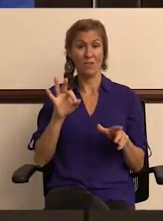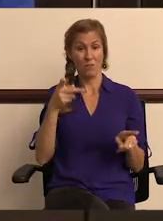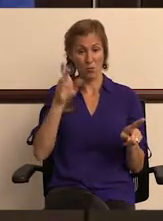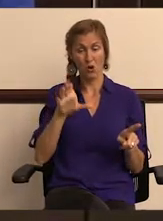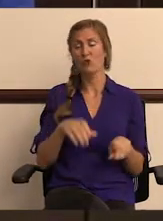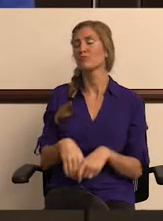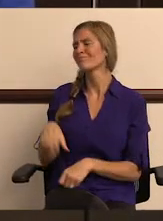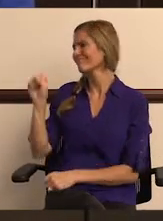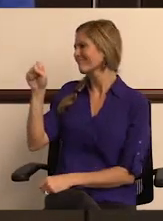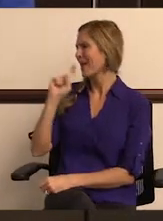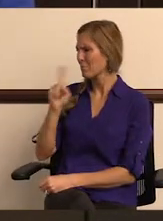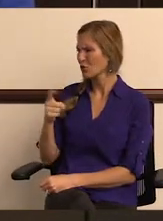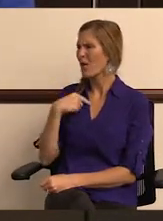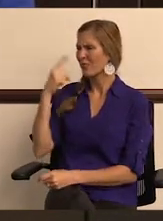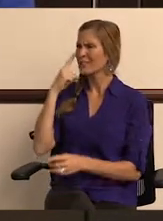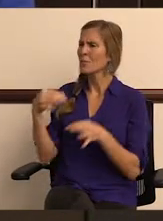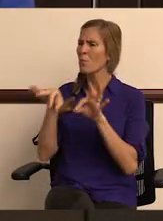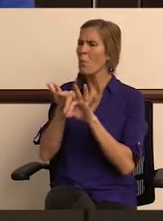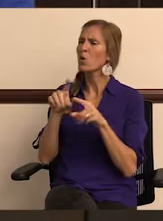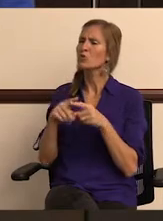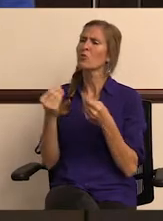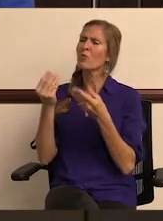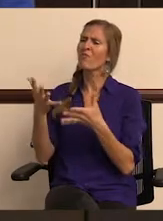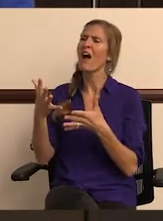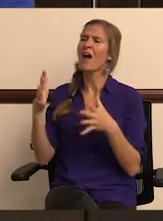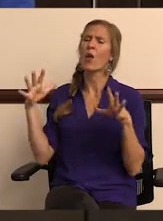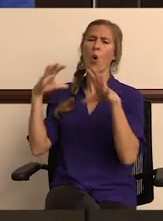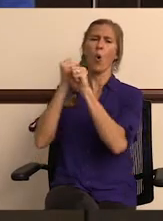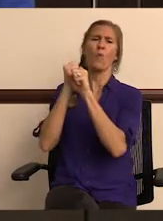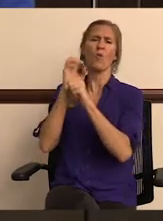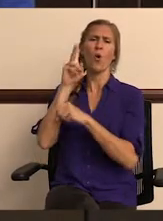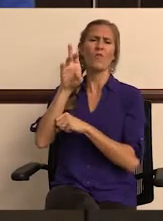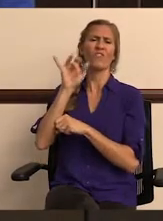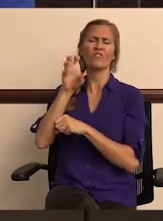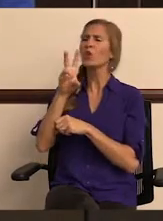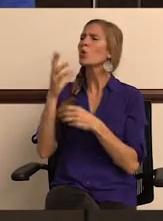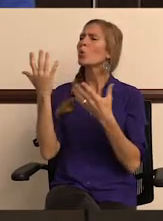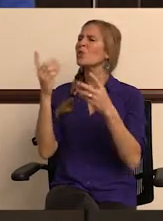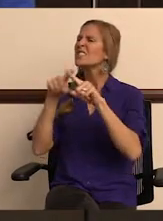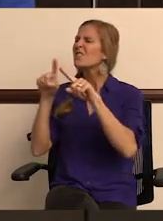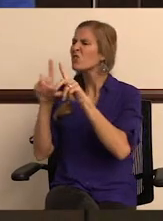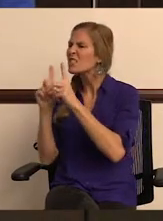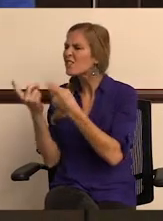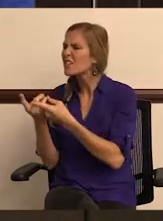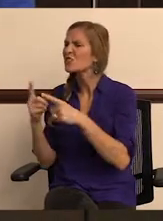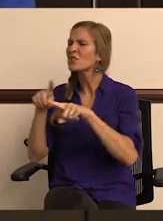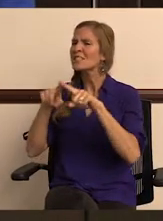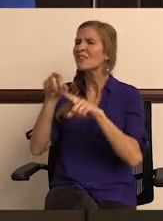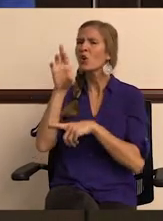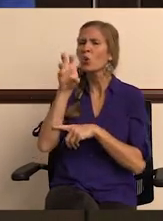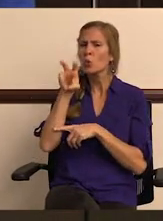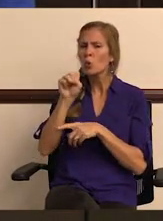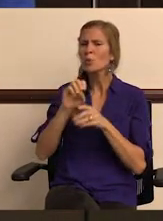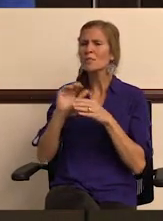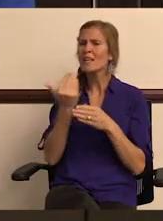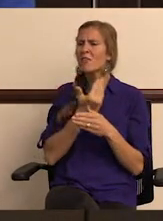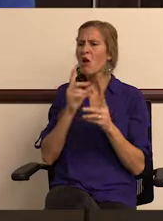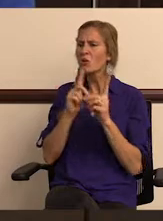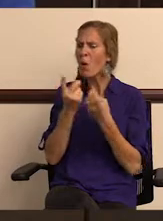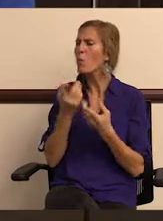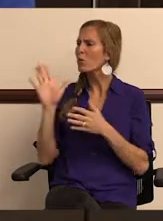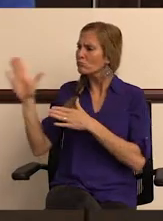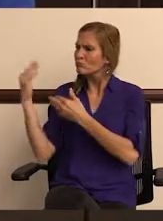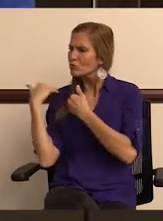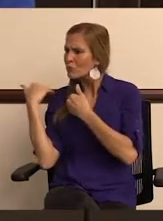Absolutely. I think, you know, it's important to kind of provide an overview of, you know, what the different divisions and crews in our